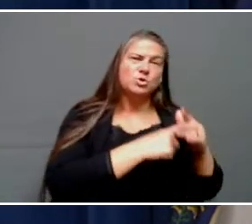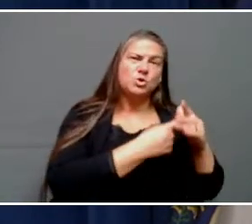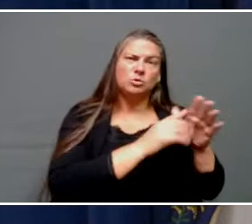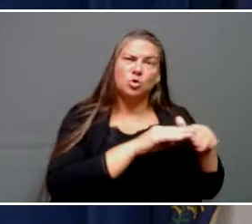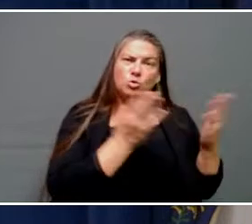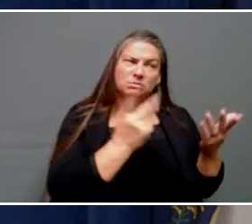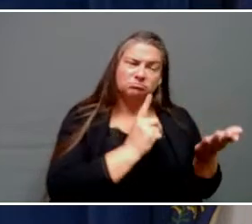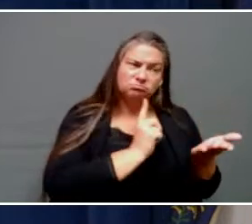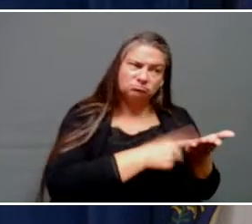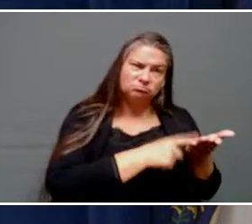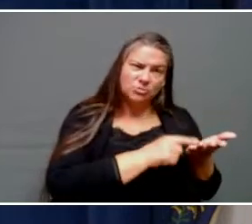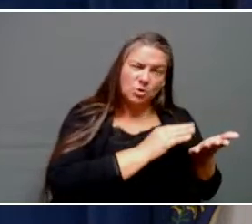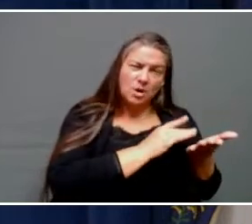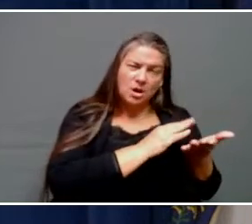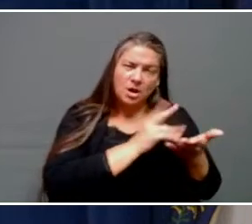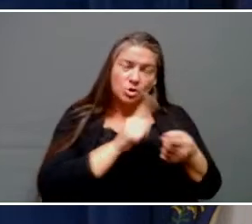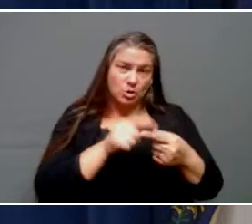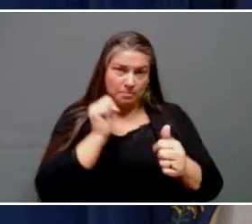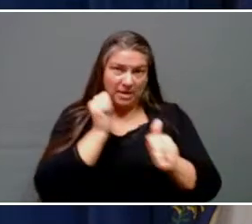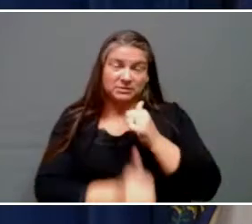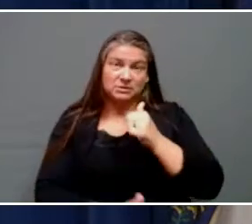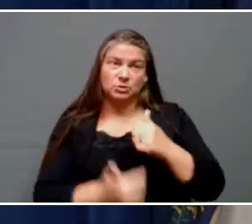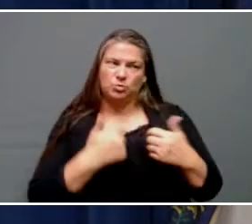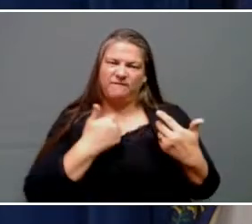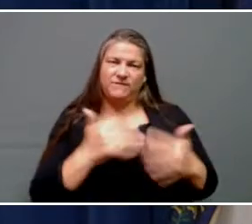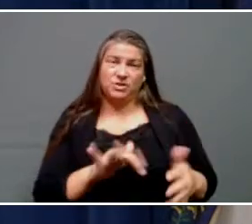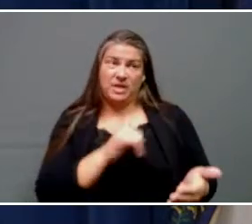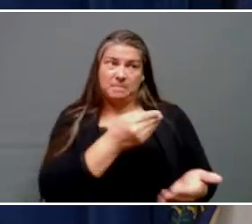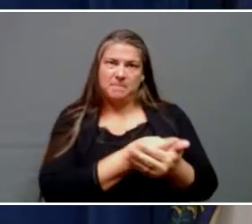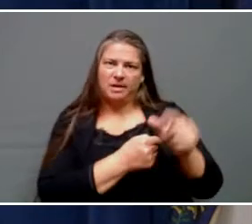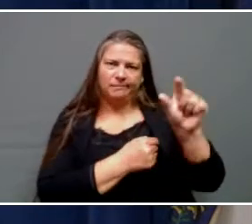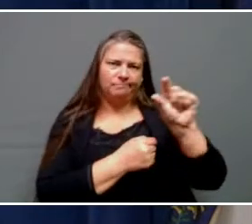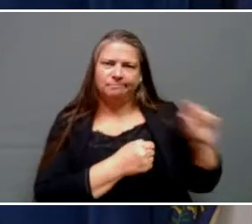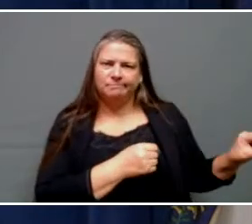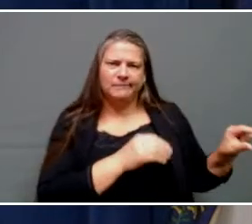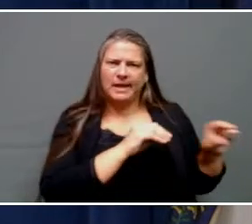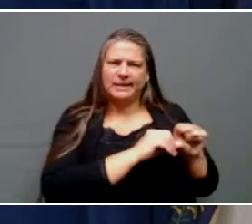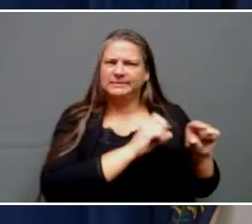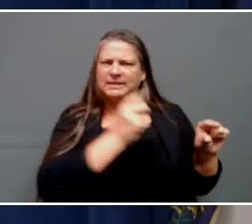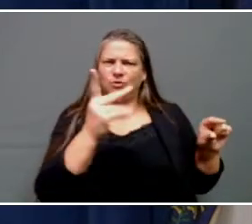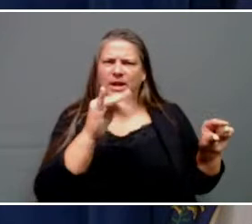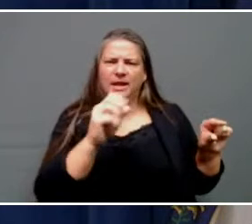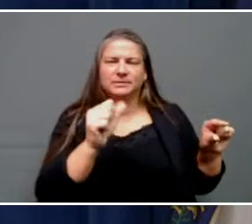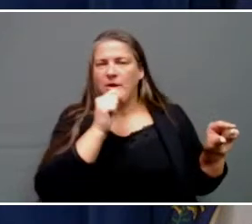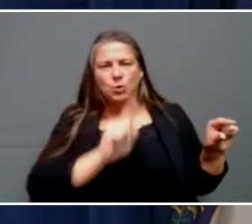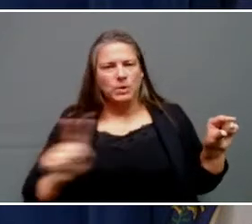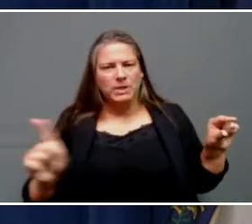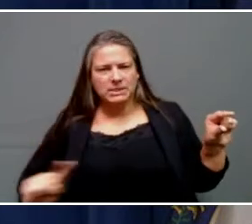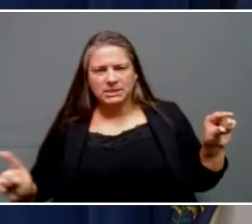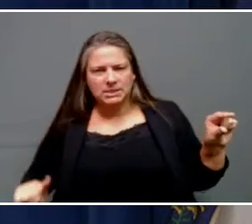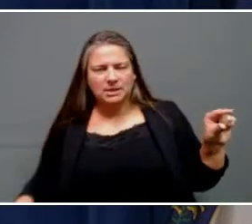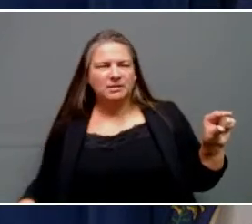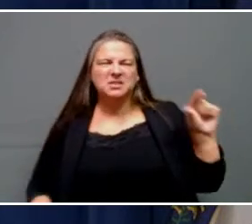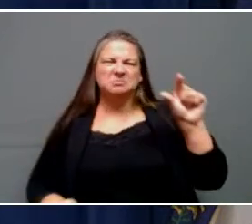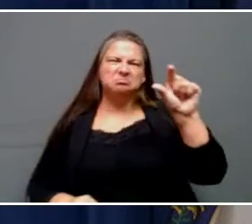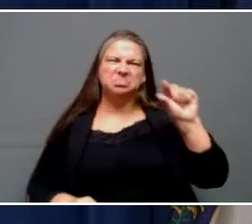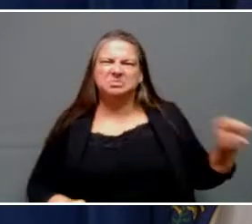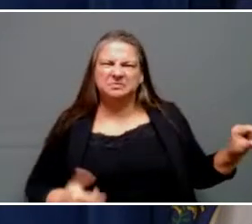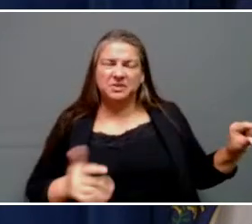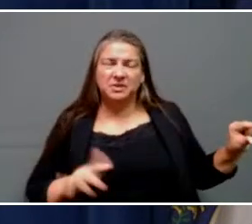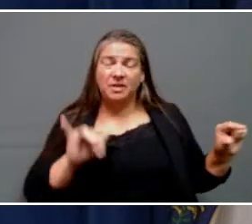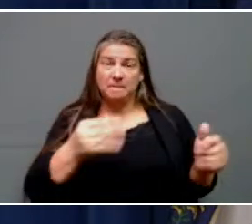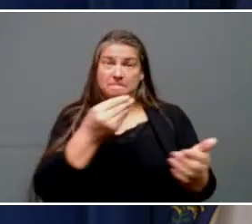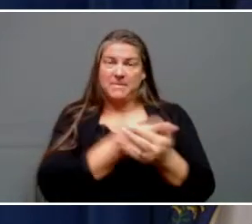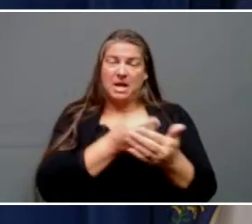passed. We actually had the first dollars out of that fund within days, not within weeks. The funds are structured very similarly,